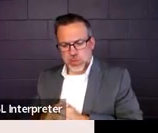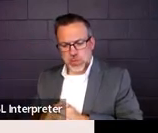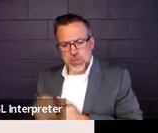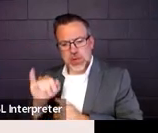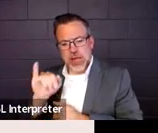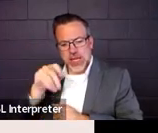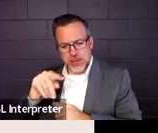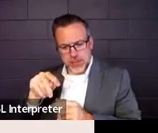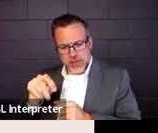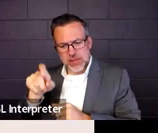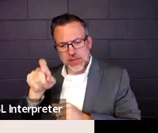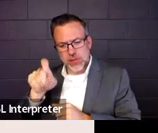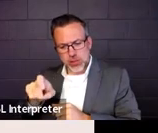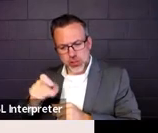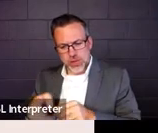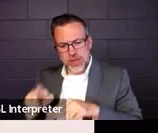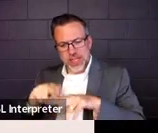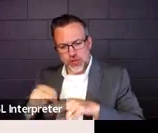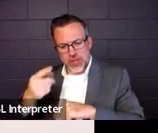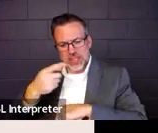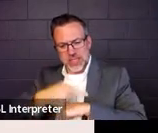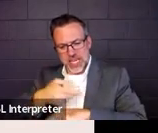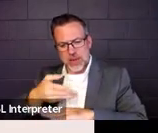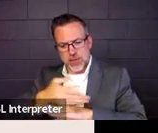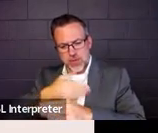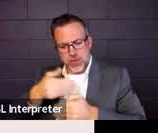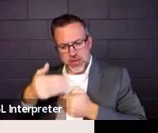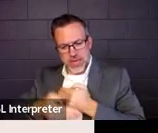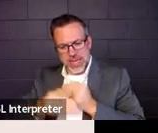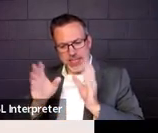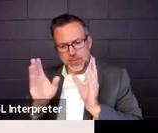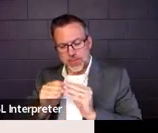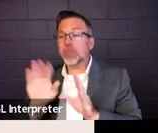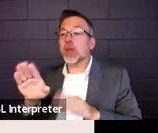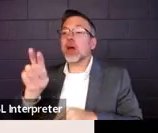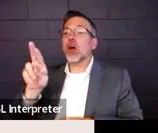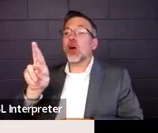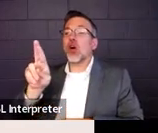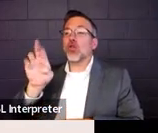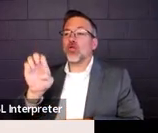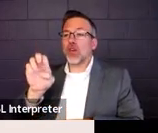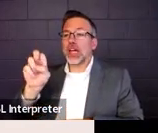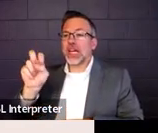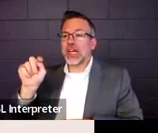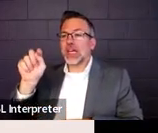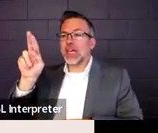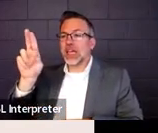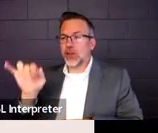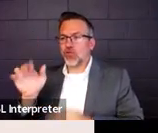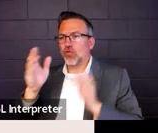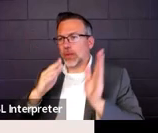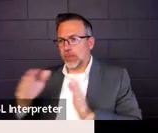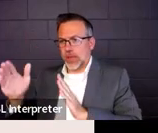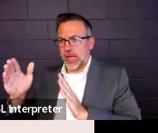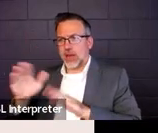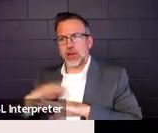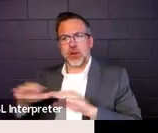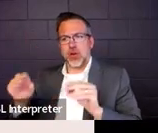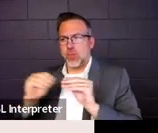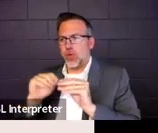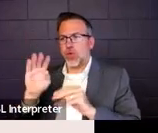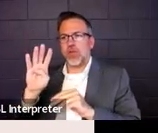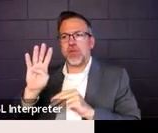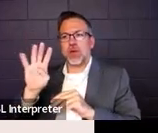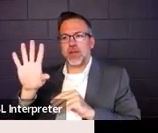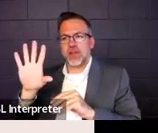their day before the next meeting. So the re-entry plan is no longer than 45 calendar days. So